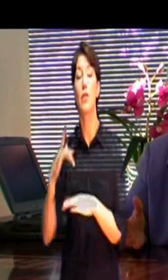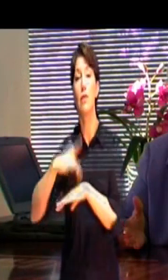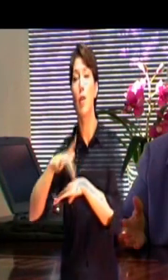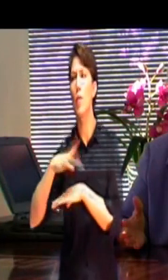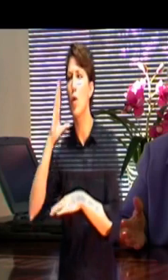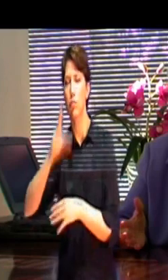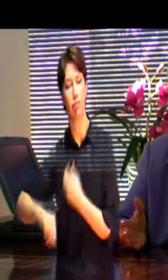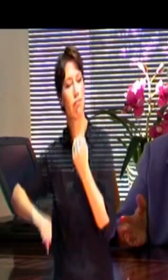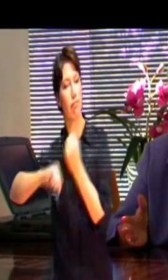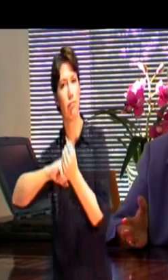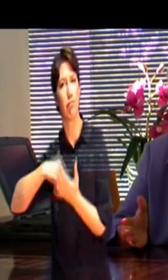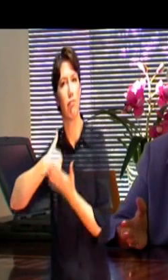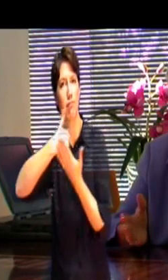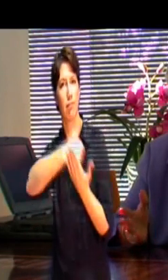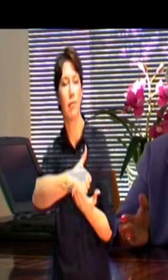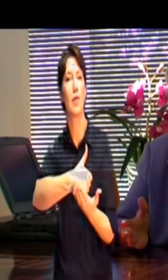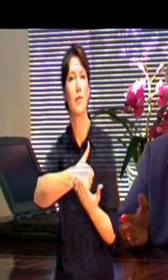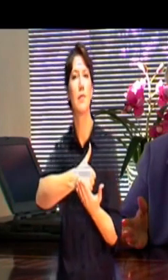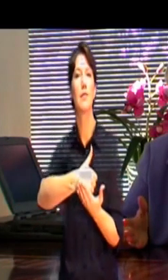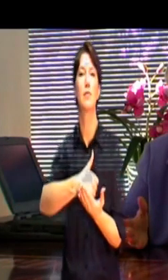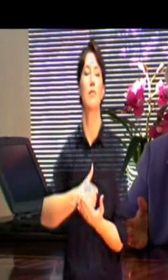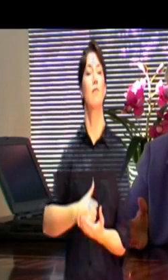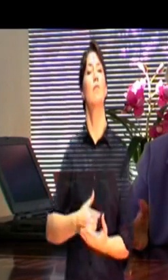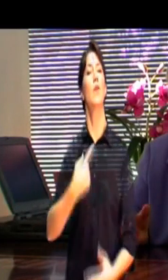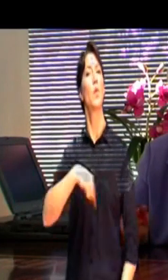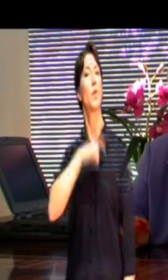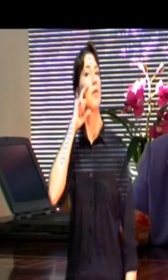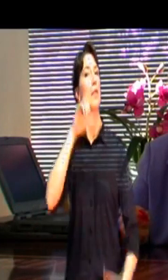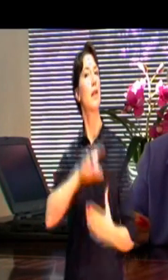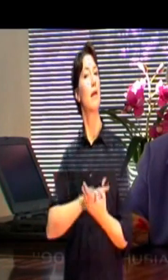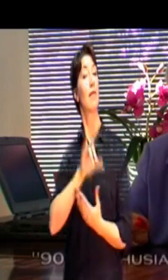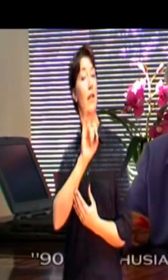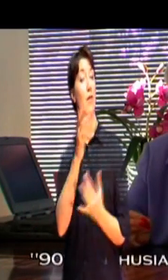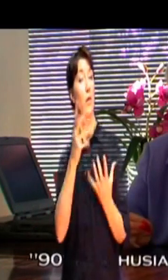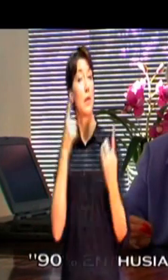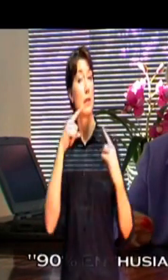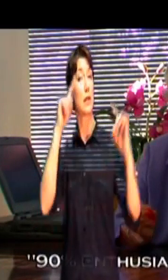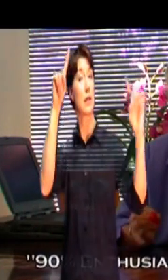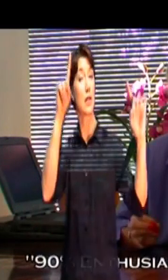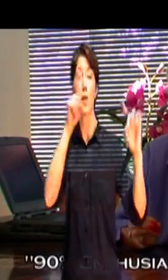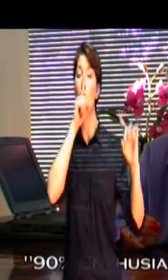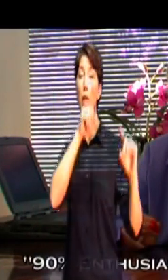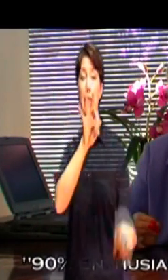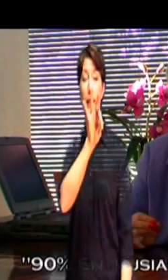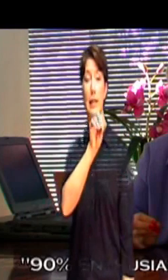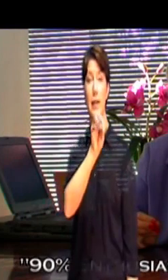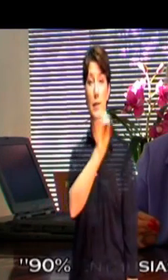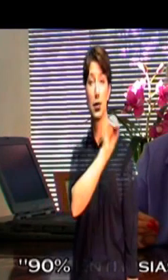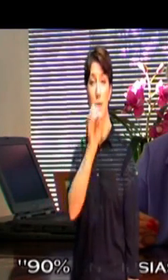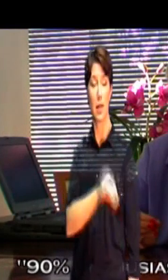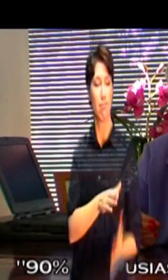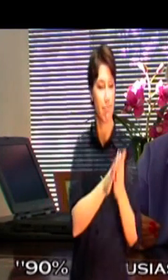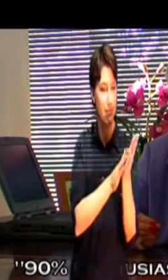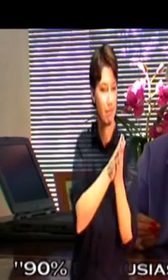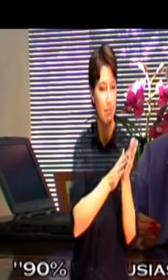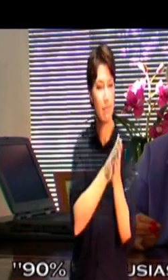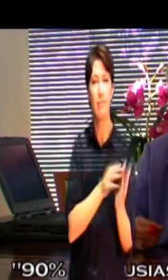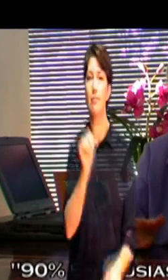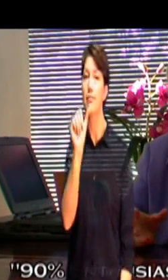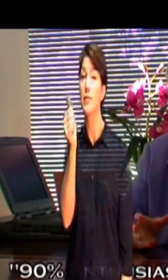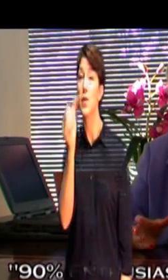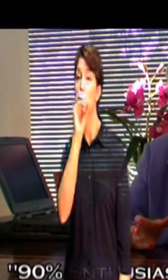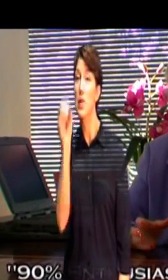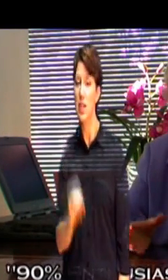this business. And we feel that to be successful, it's truly 90% enthusiasm and just 10% the